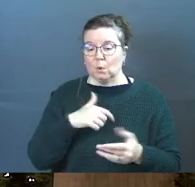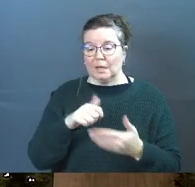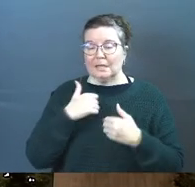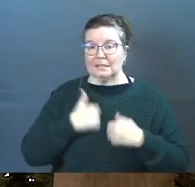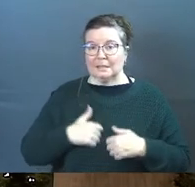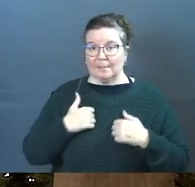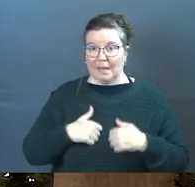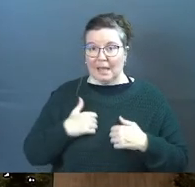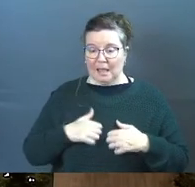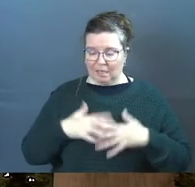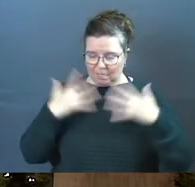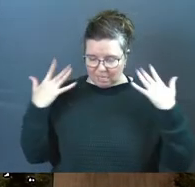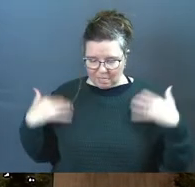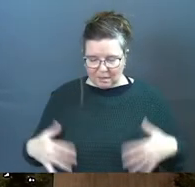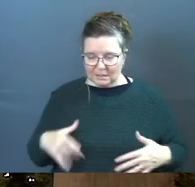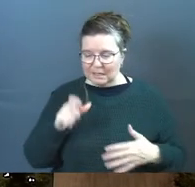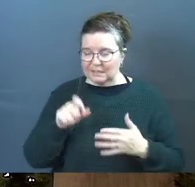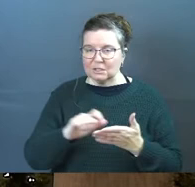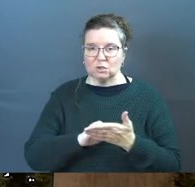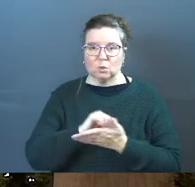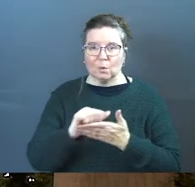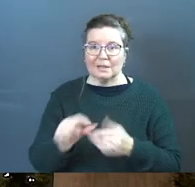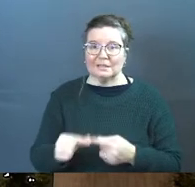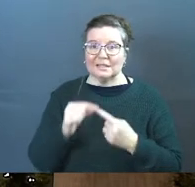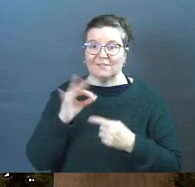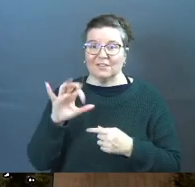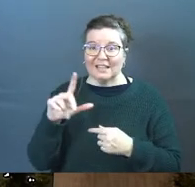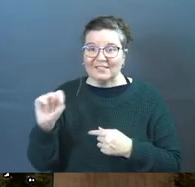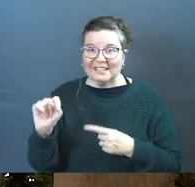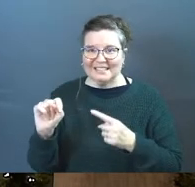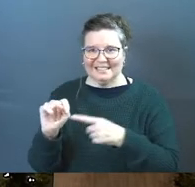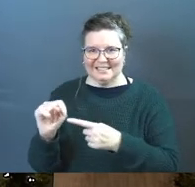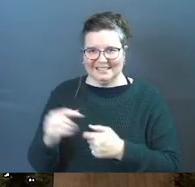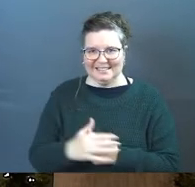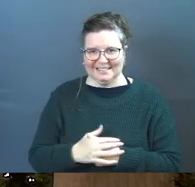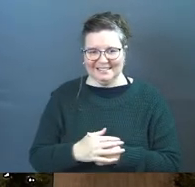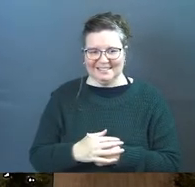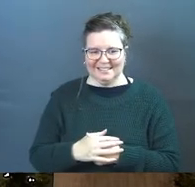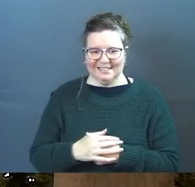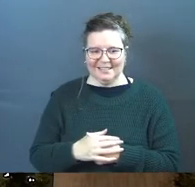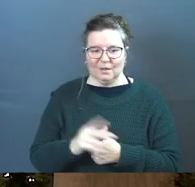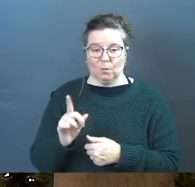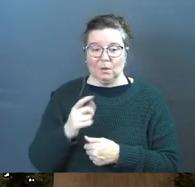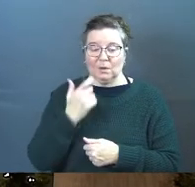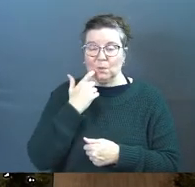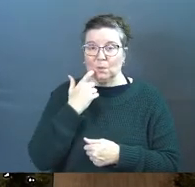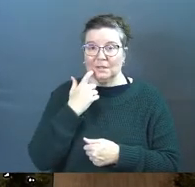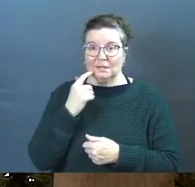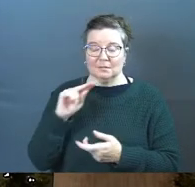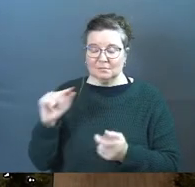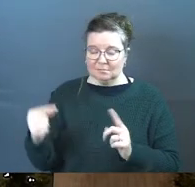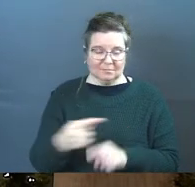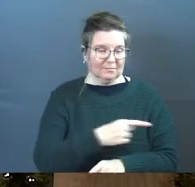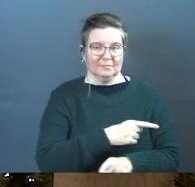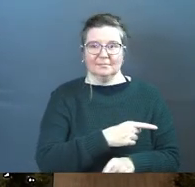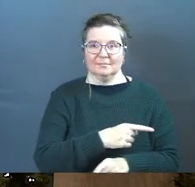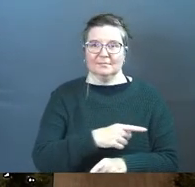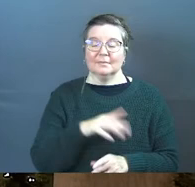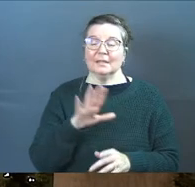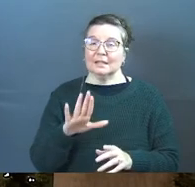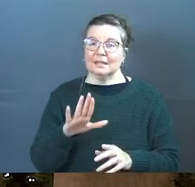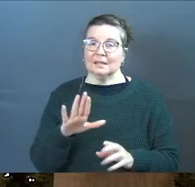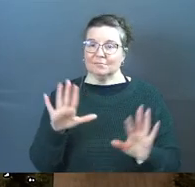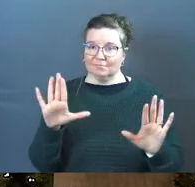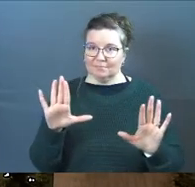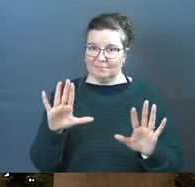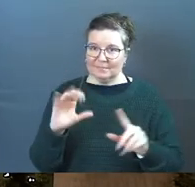bathed all over does not need to wash except for the feet where did we just turn okay here's